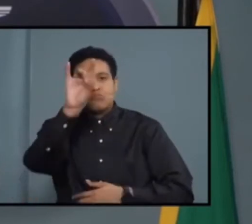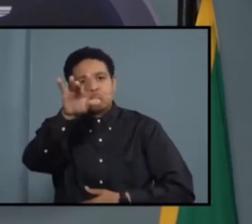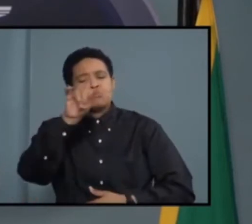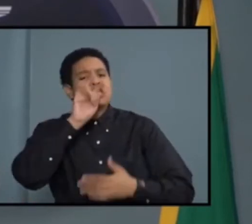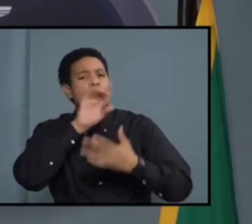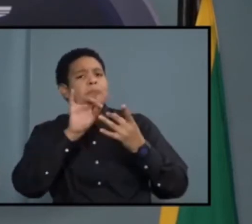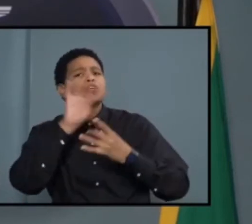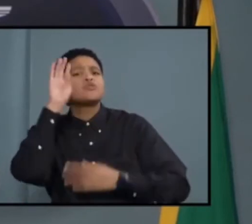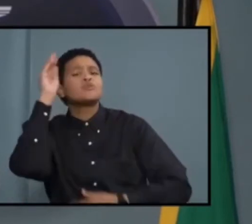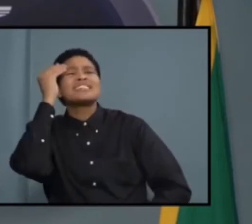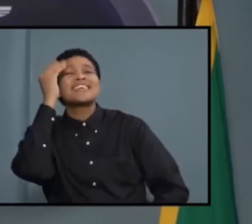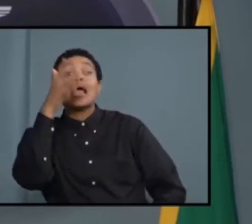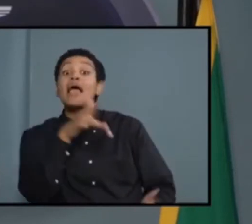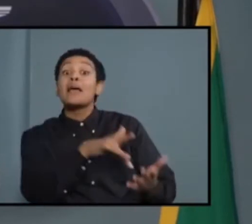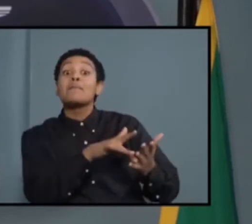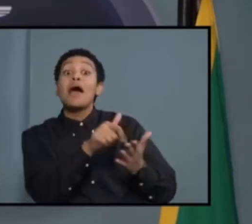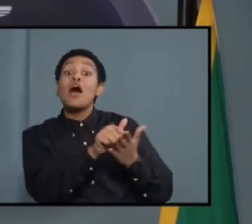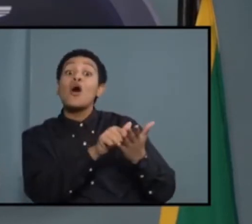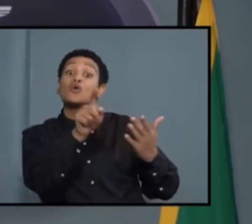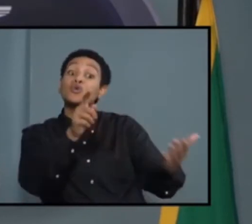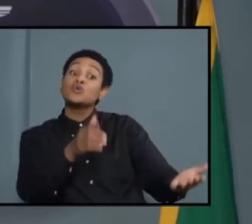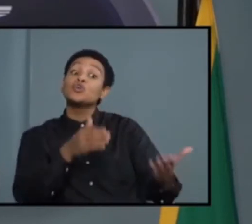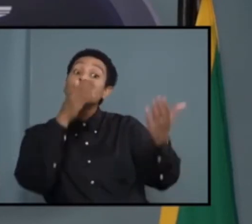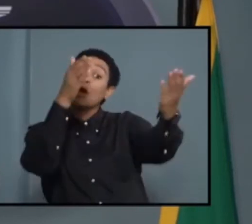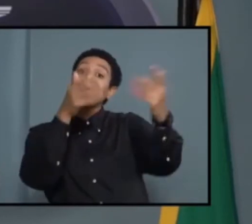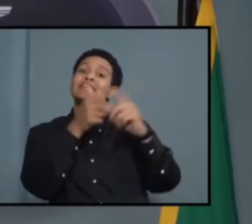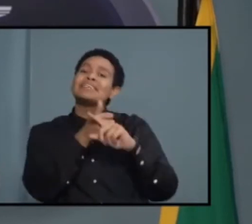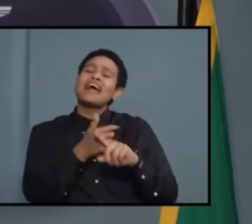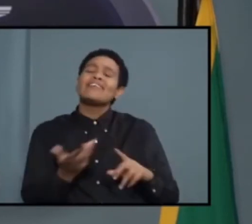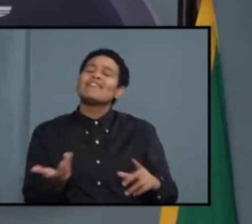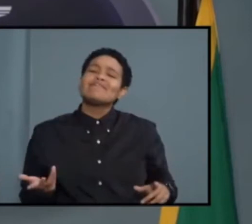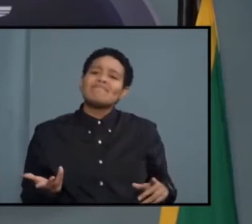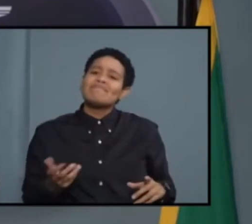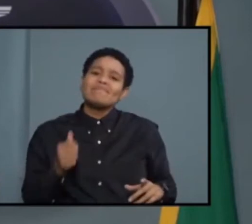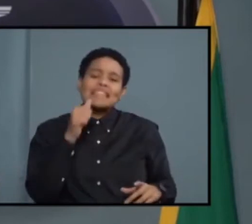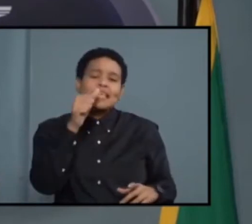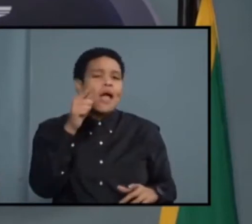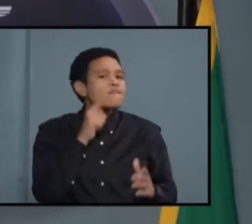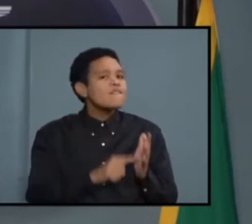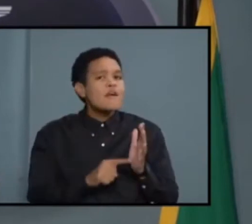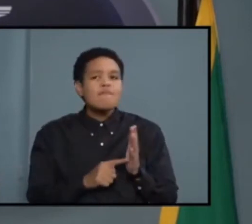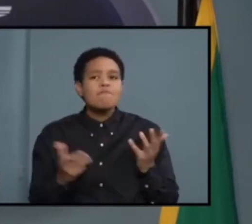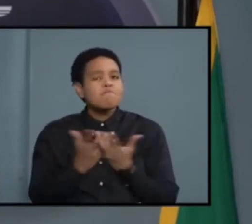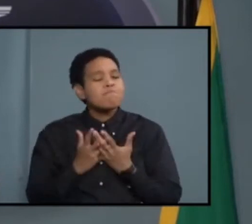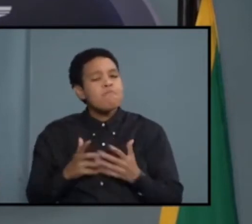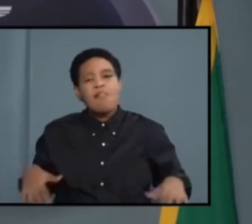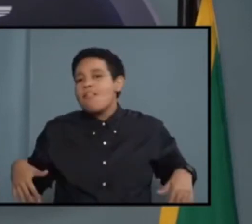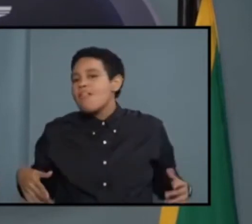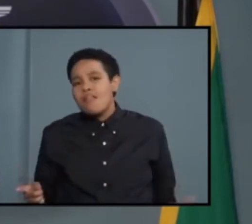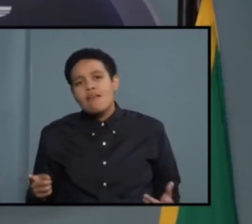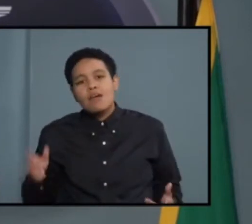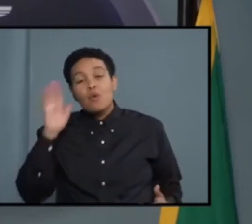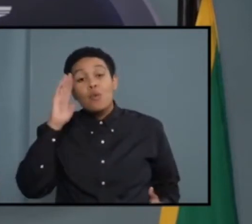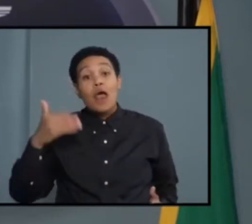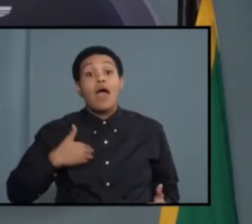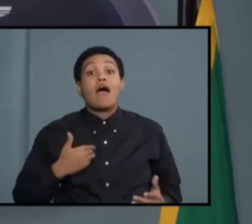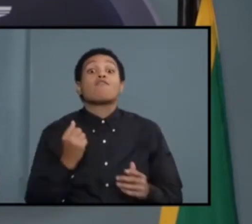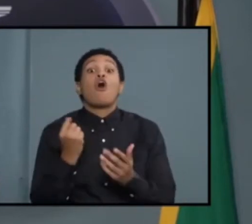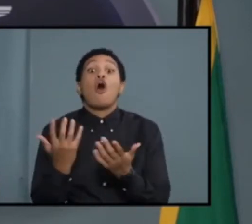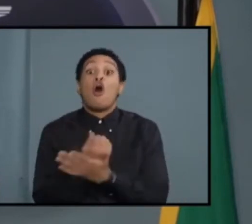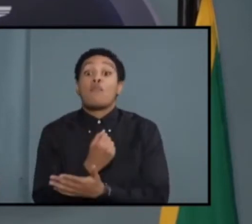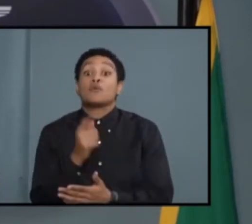bank account you submitted is not a verified bank account. You will have the opportunity to go on the online